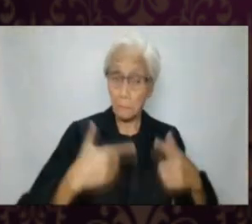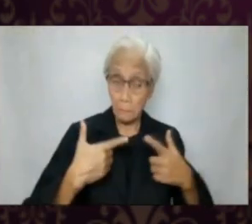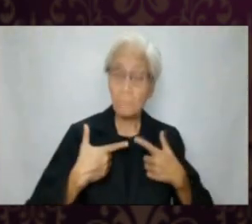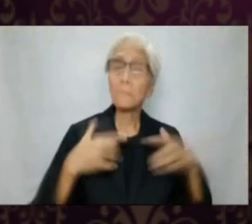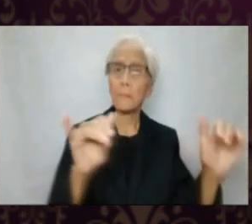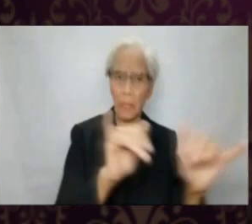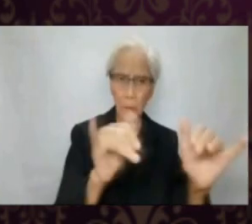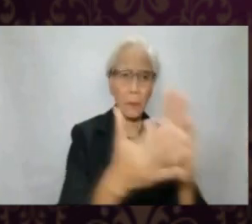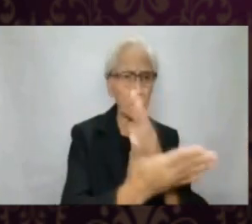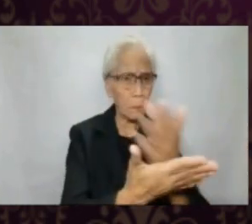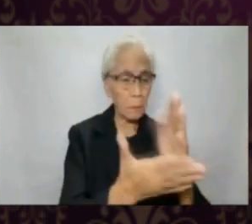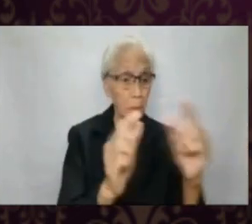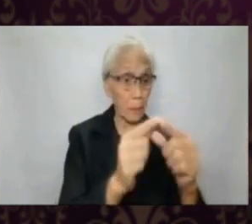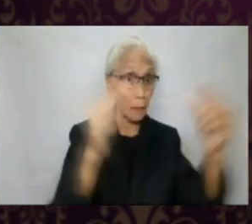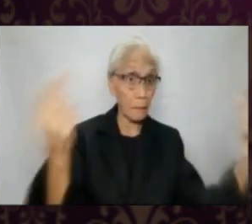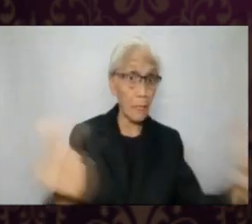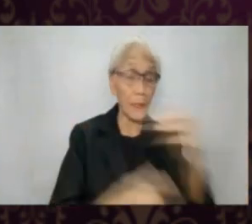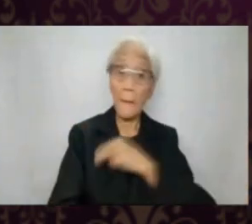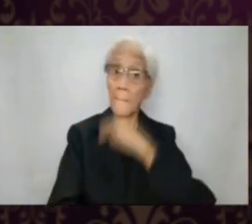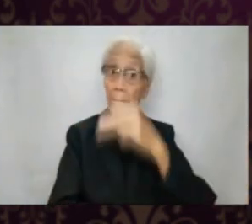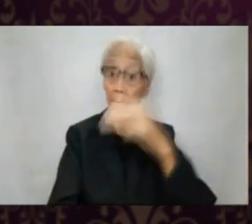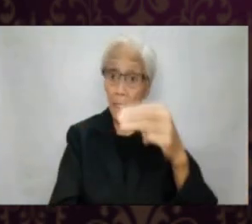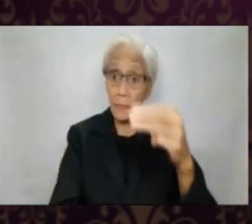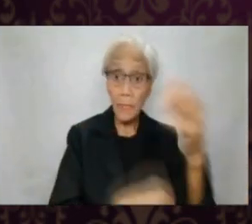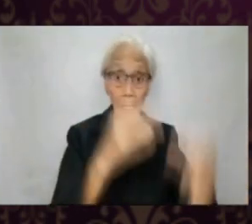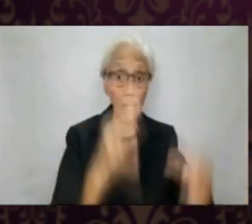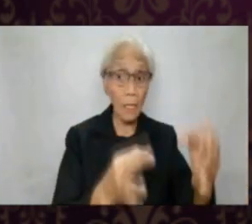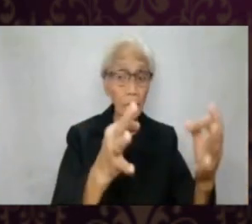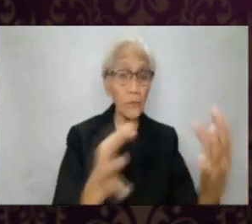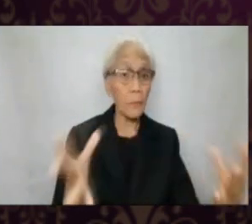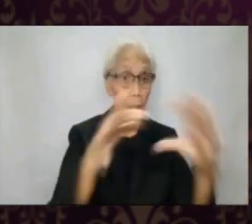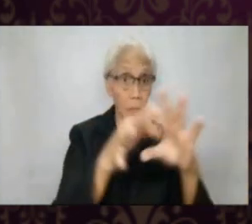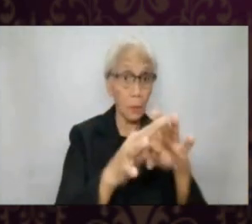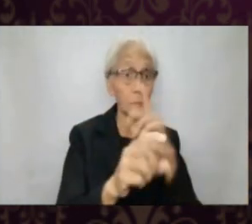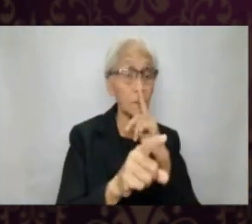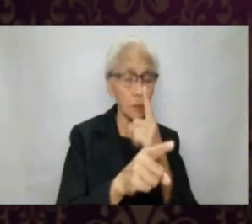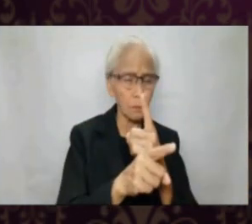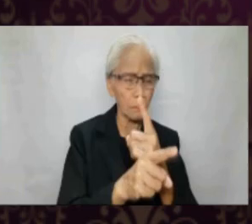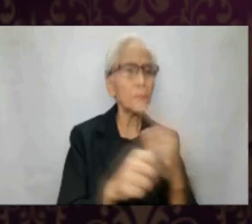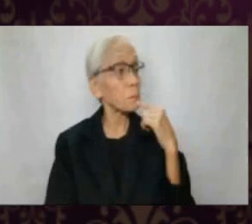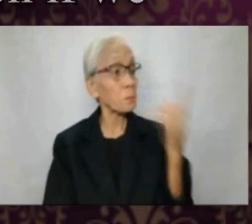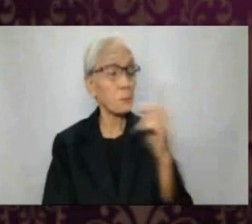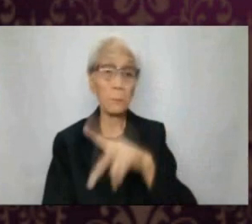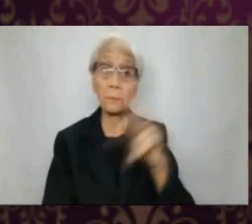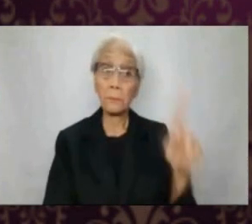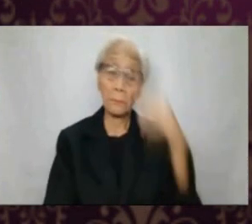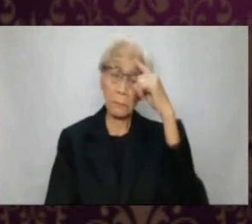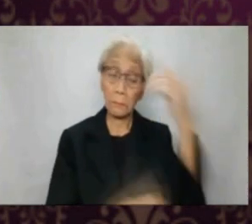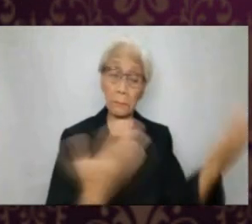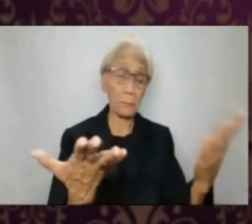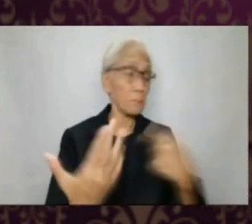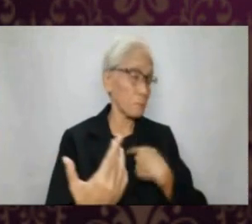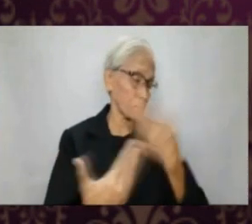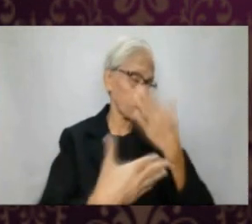well as we all share in this grand mission if we belong to the truth. Jesus tells